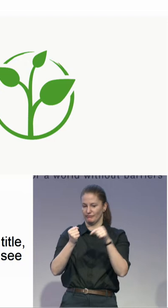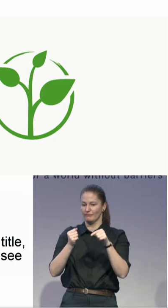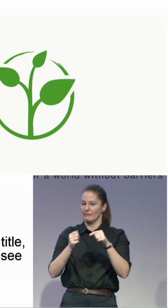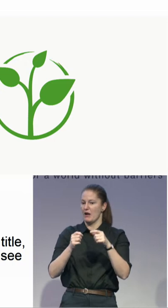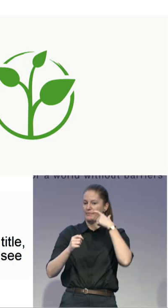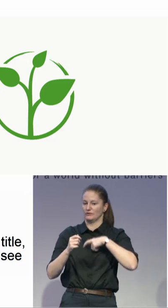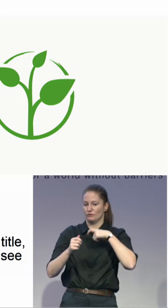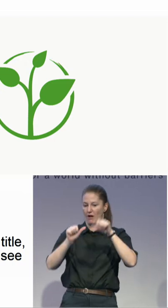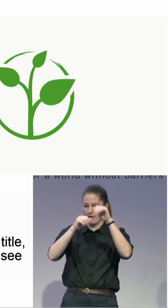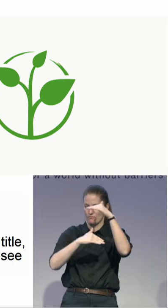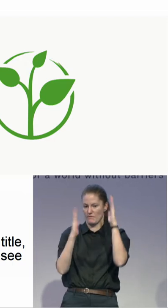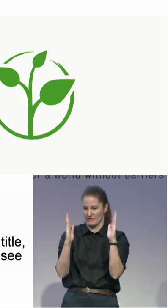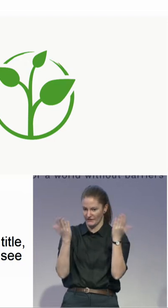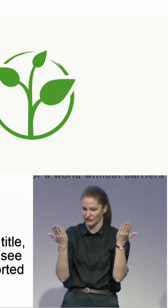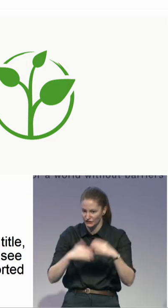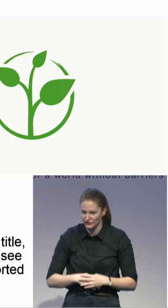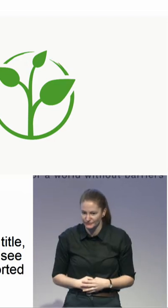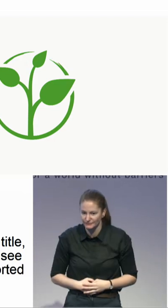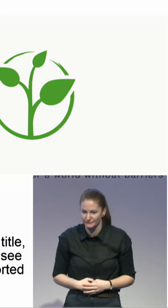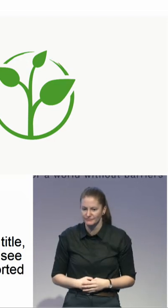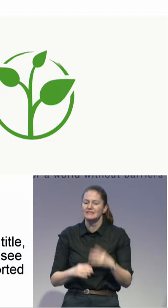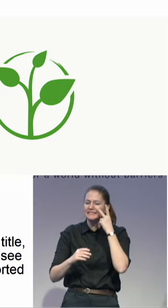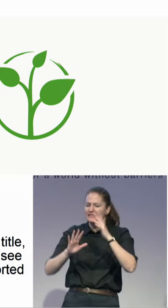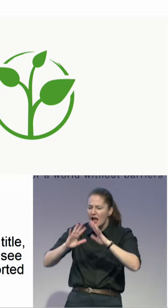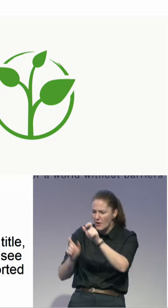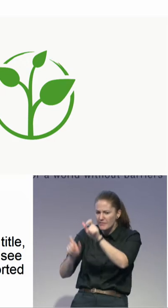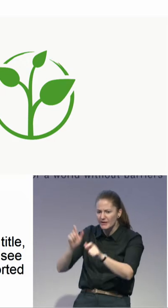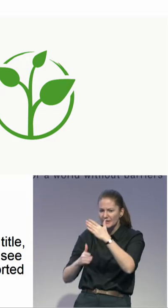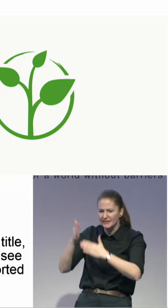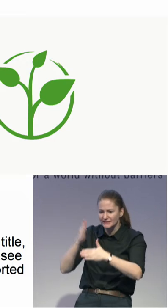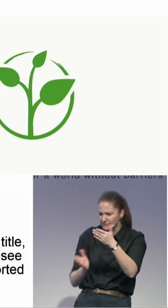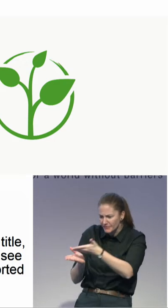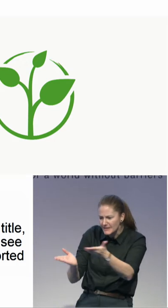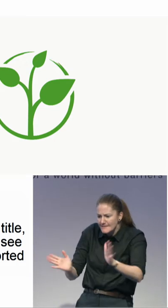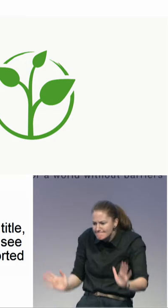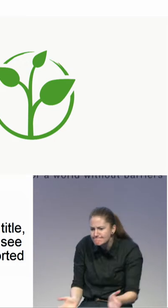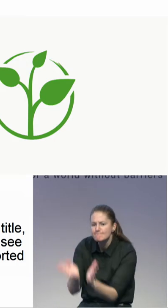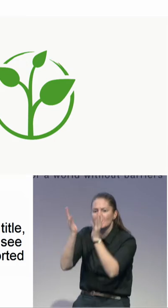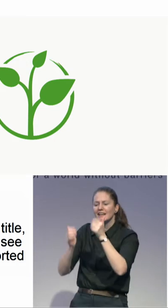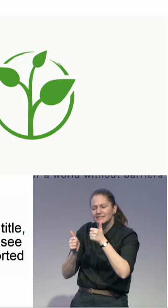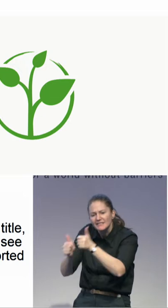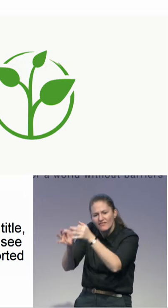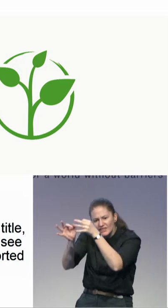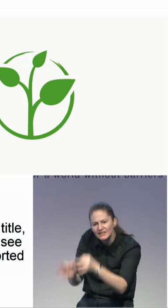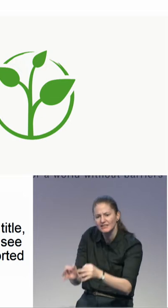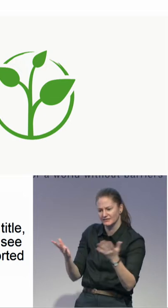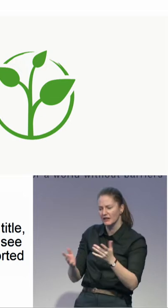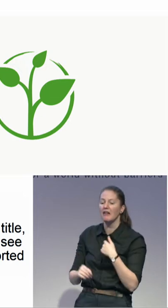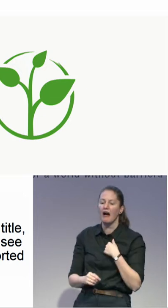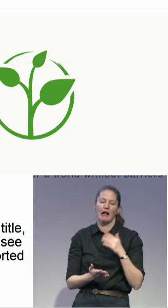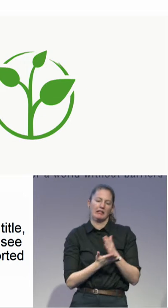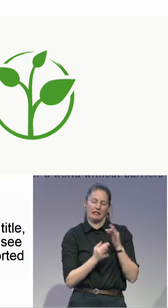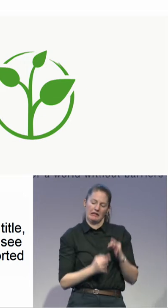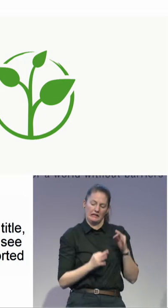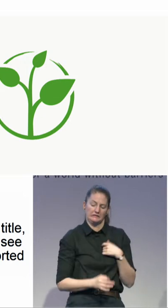make their own decisions versus others are deciding for me. There are all kinds of examples we will be hearing about. The first